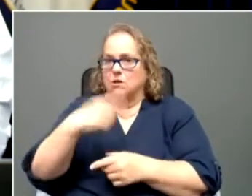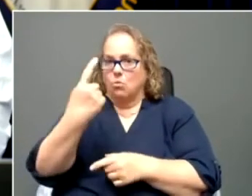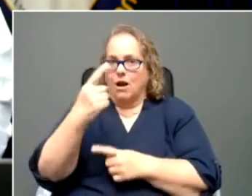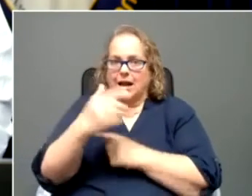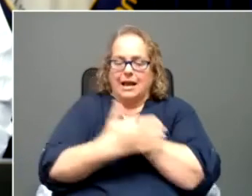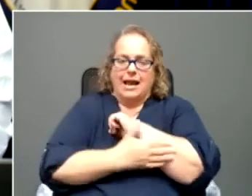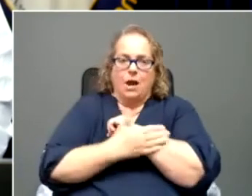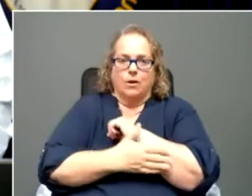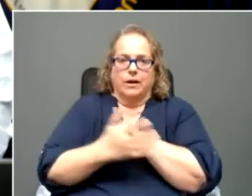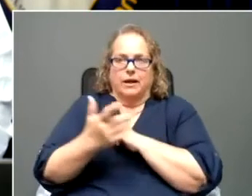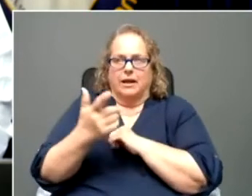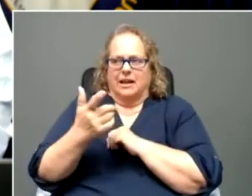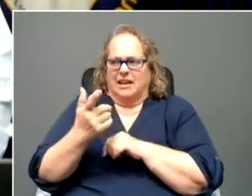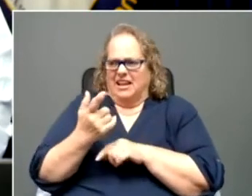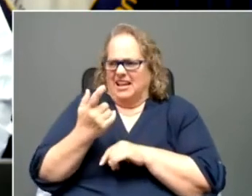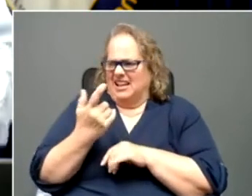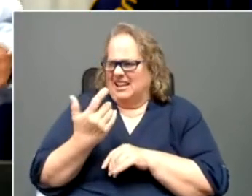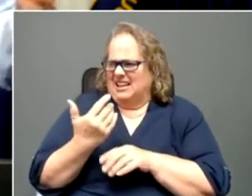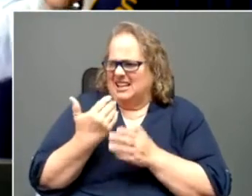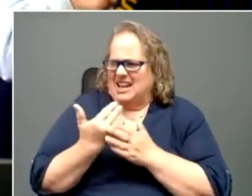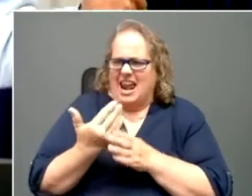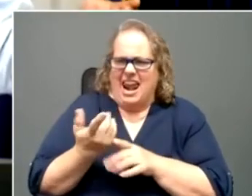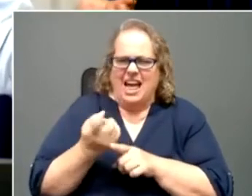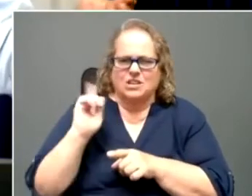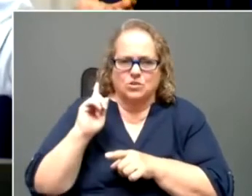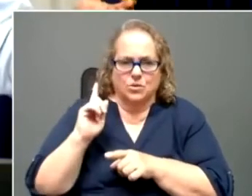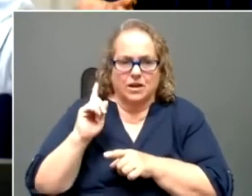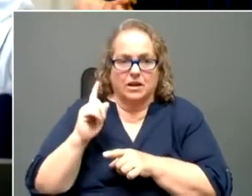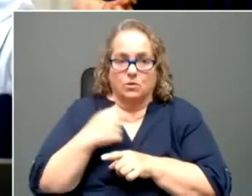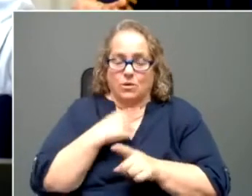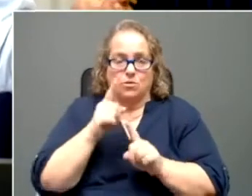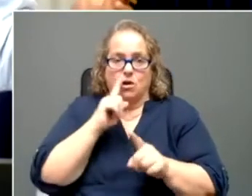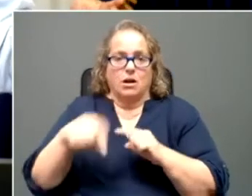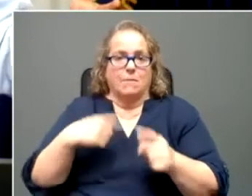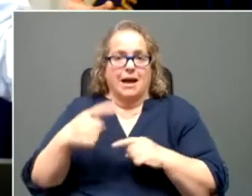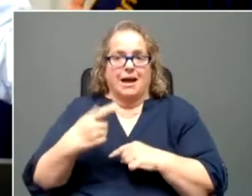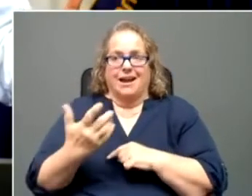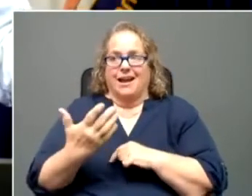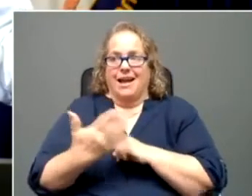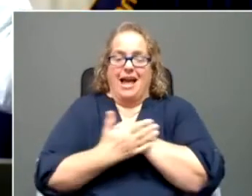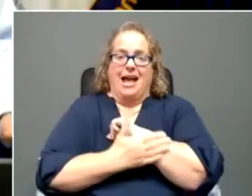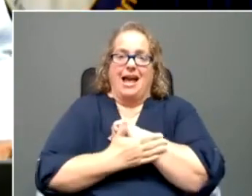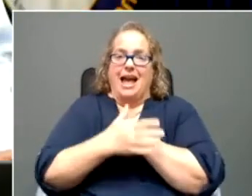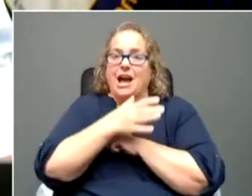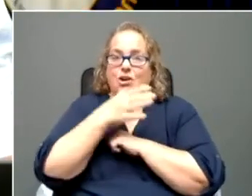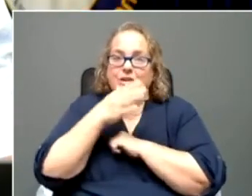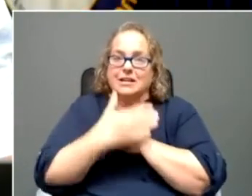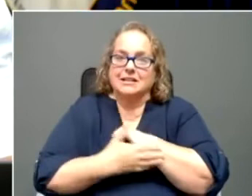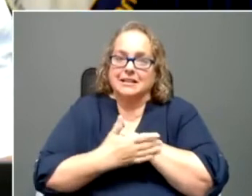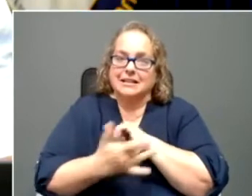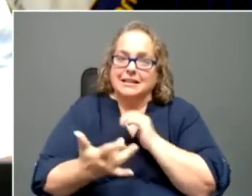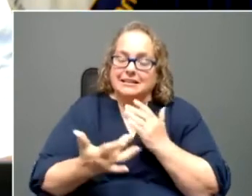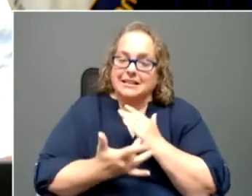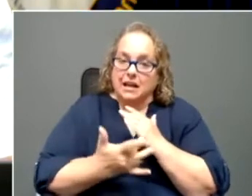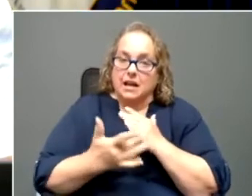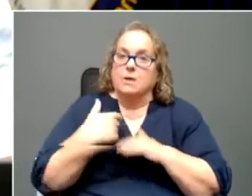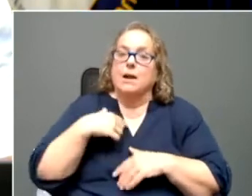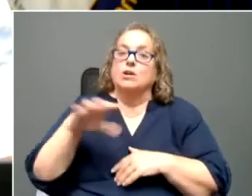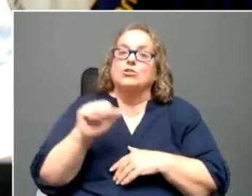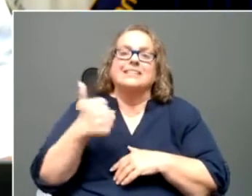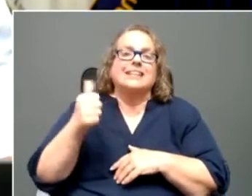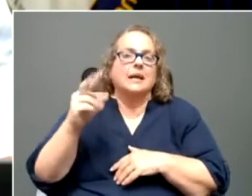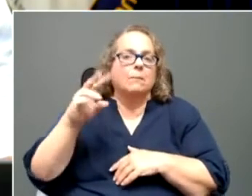near the end of last week. Um, we were talking about agritech, but I took 10 minutes to talk about this vaccine, especially